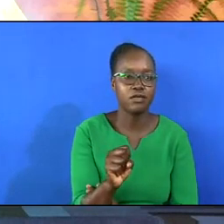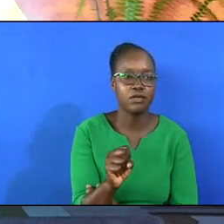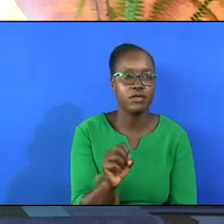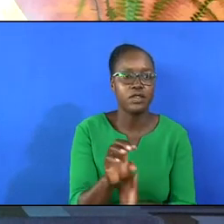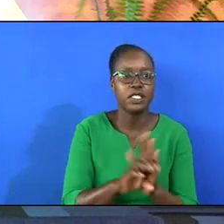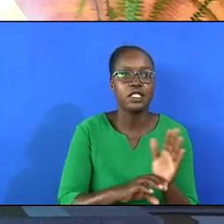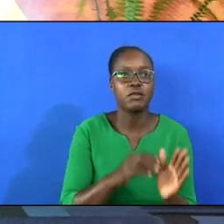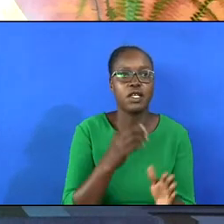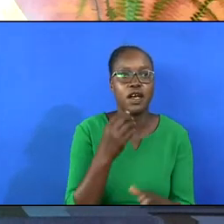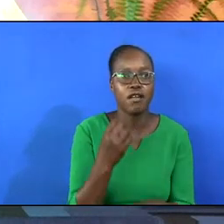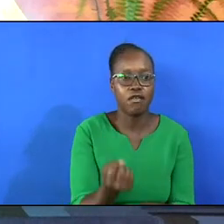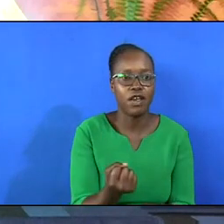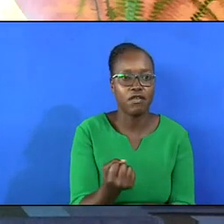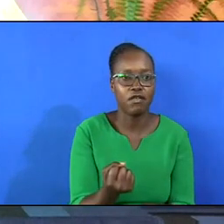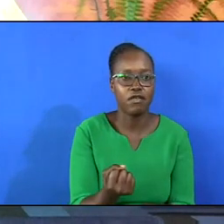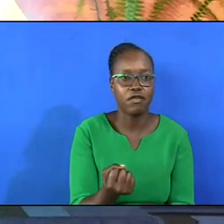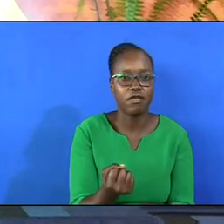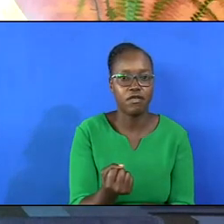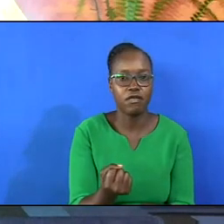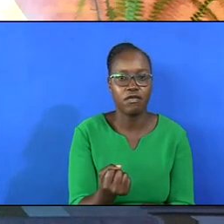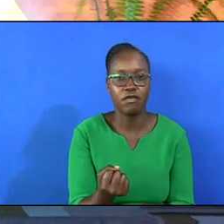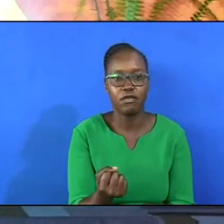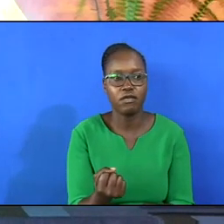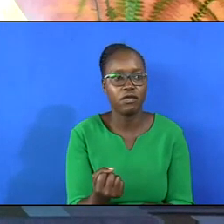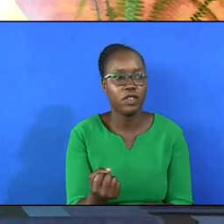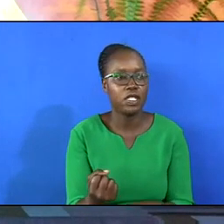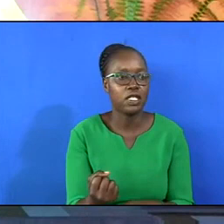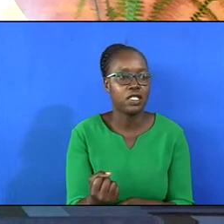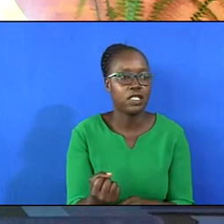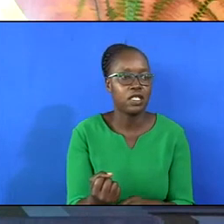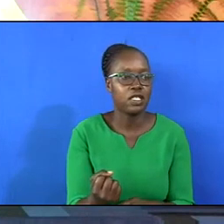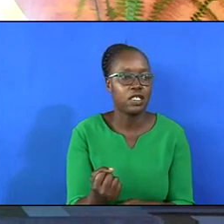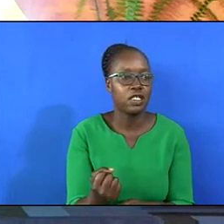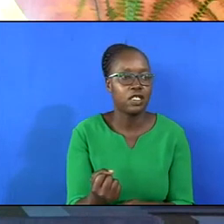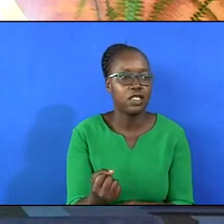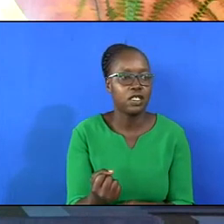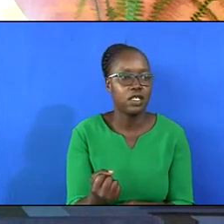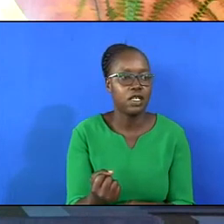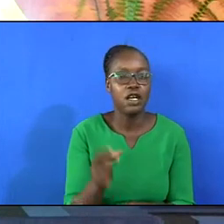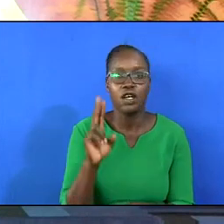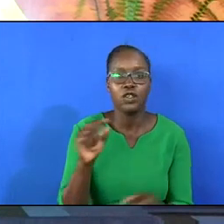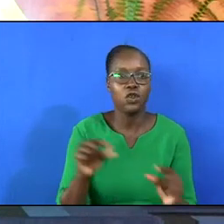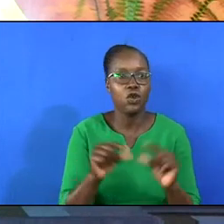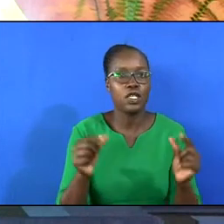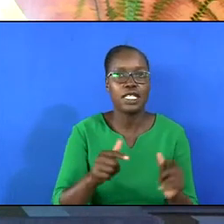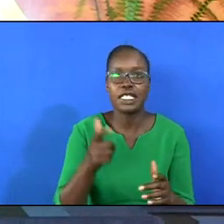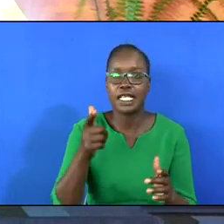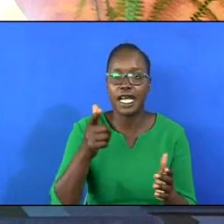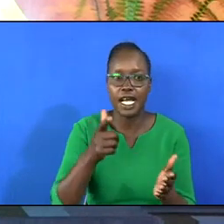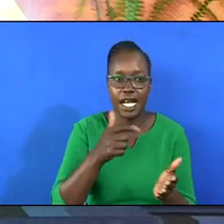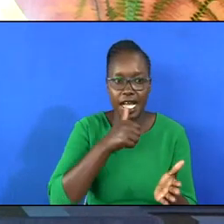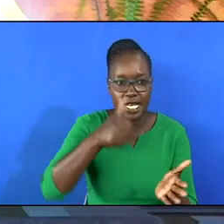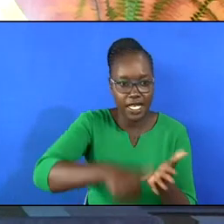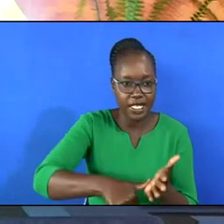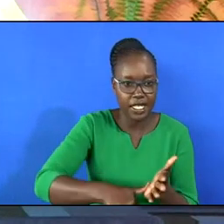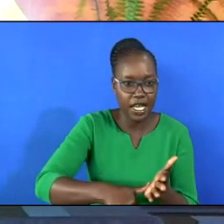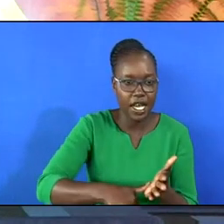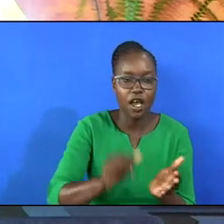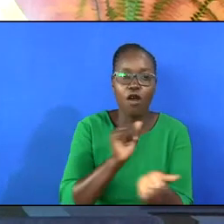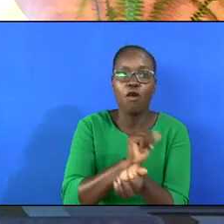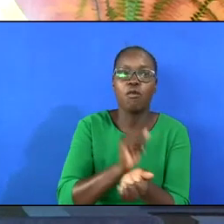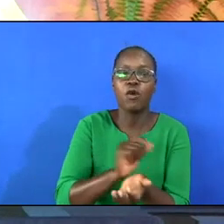And by the way, I want to let you know that there is no greater letter that Paul wrote